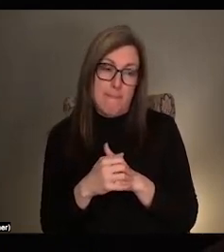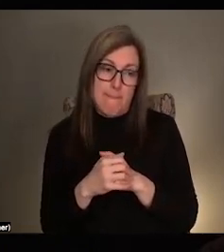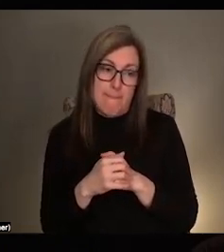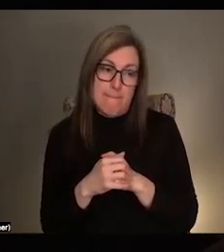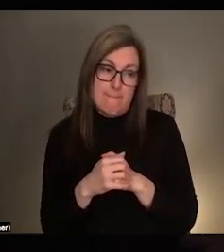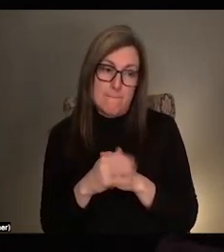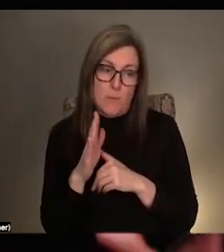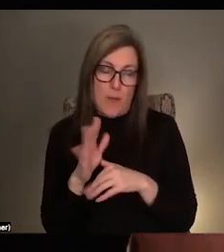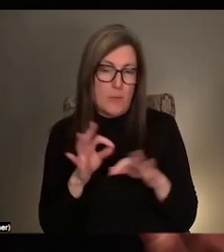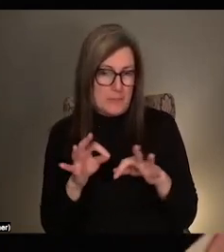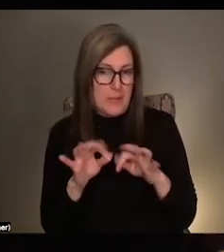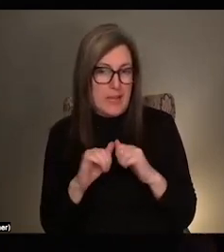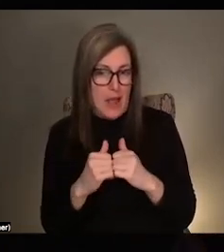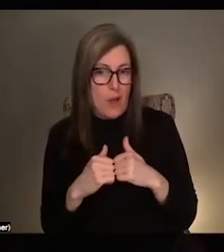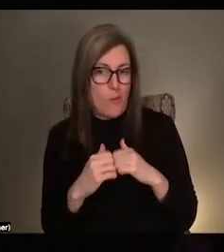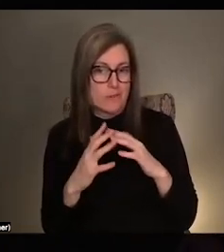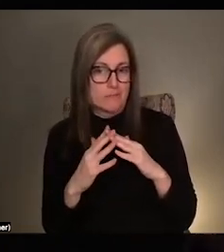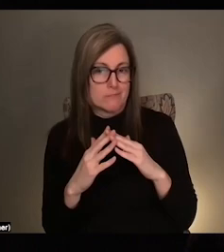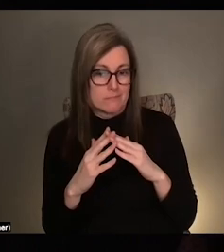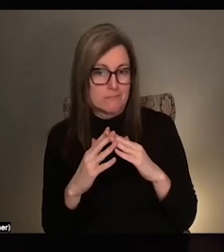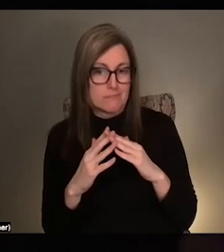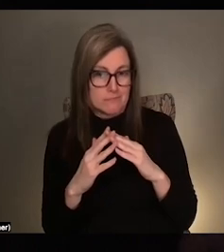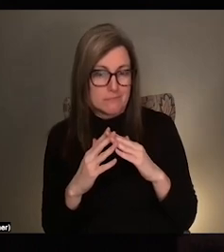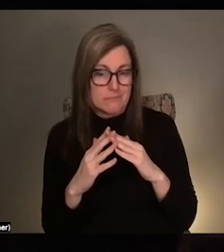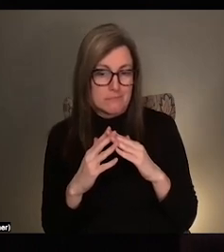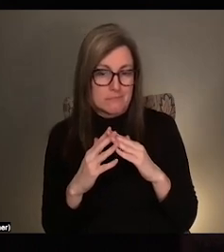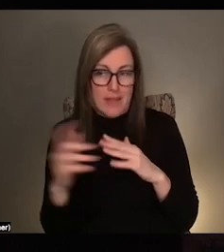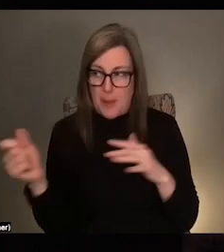So which kind of brings in some of my collaborators.